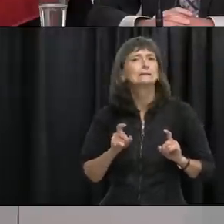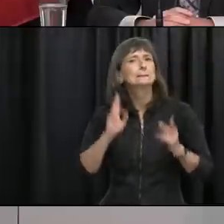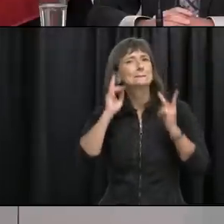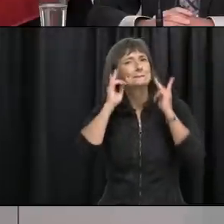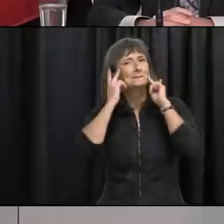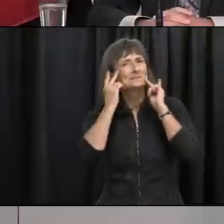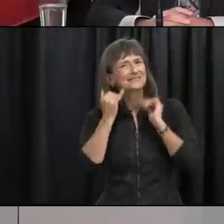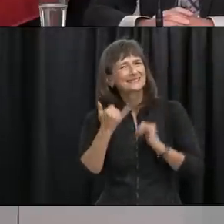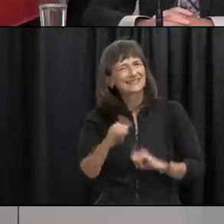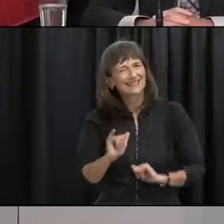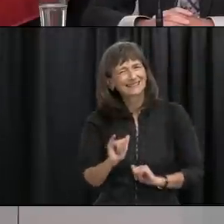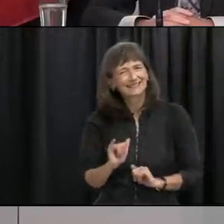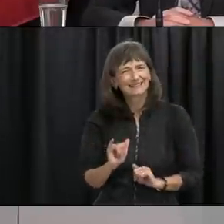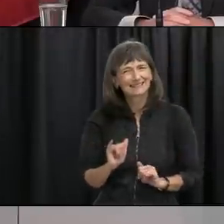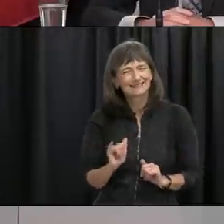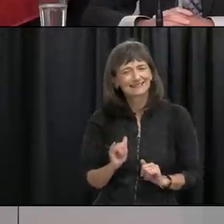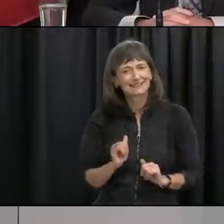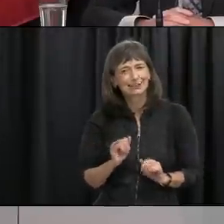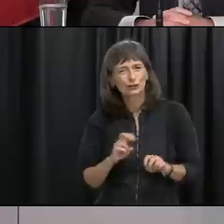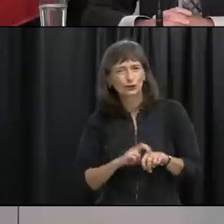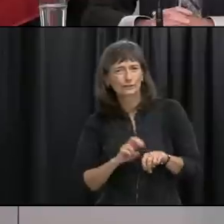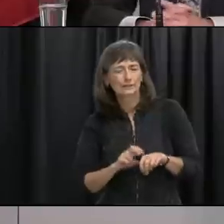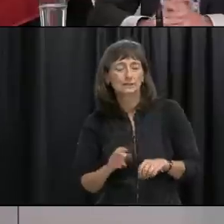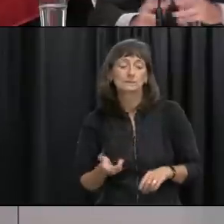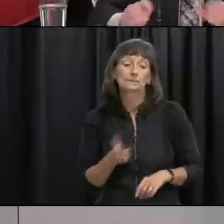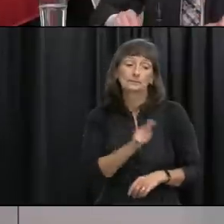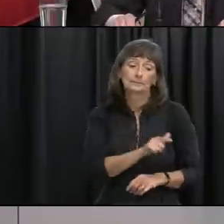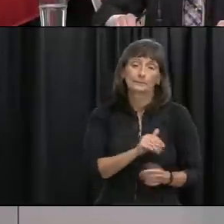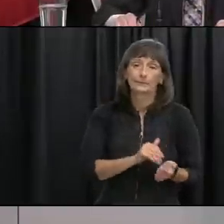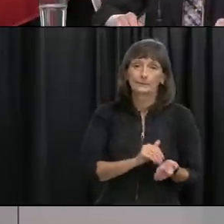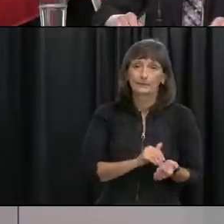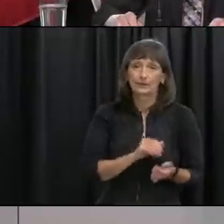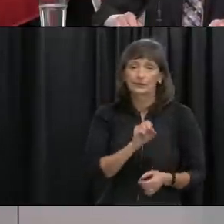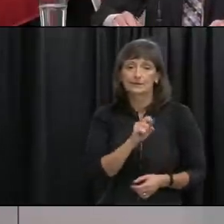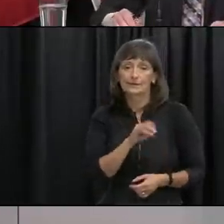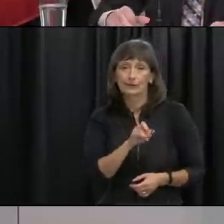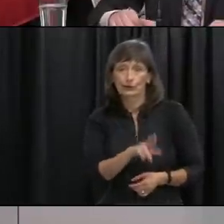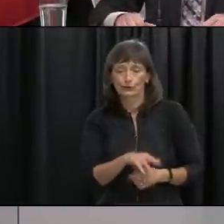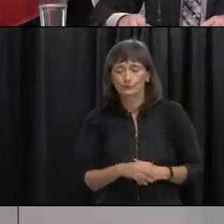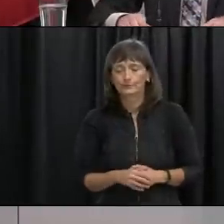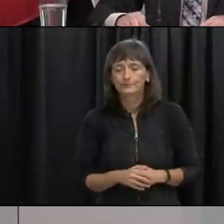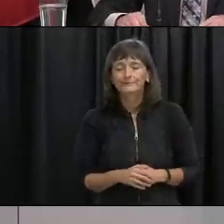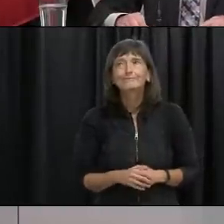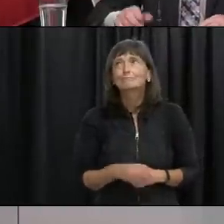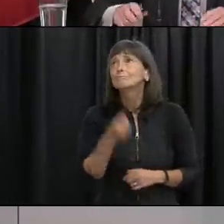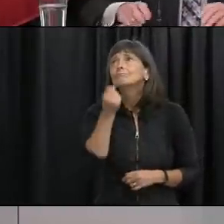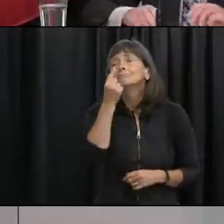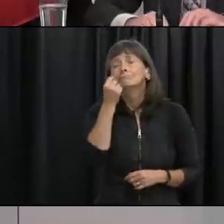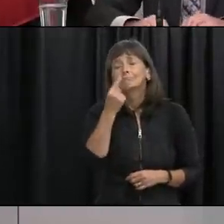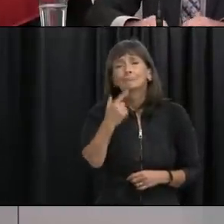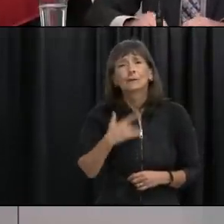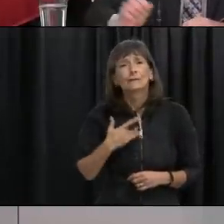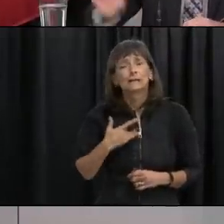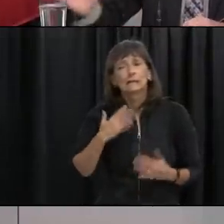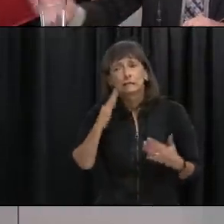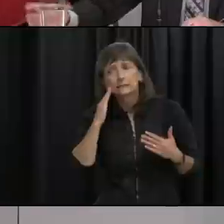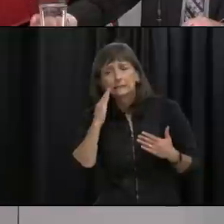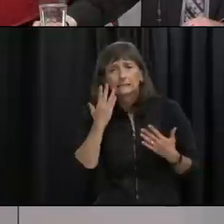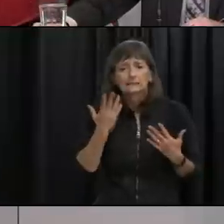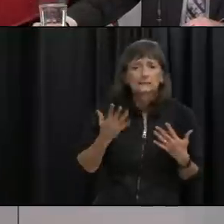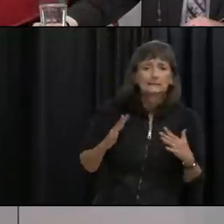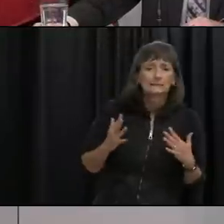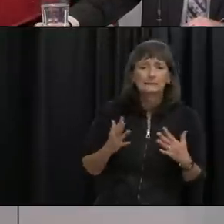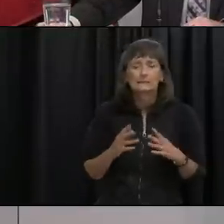should still get a test do you want to answer sure and and i can really understand that anxiety i think covet